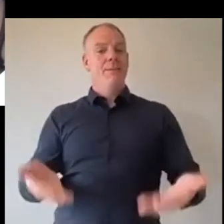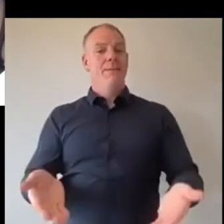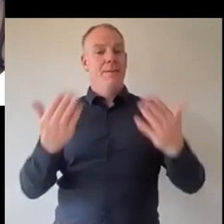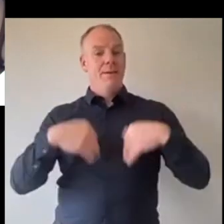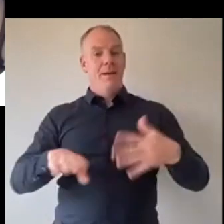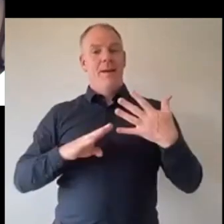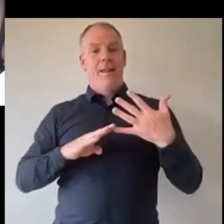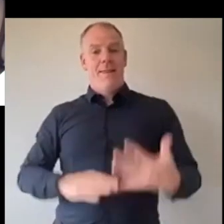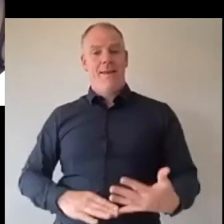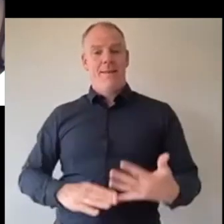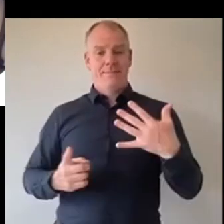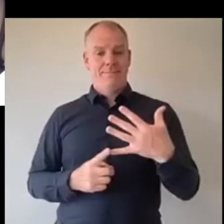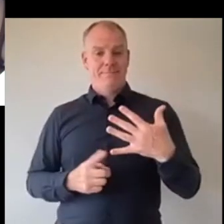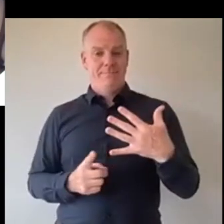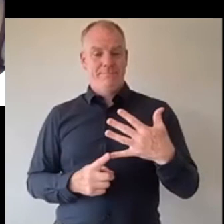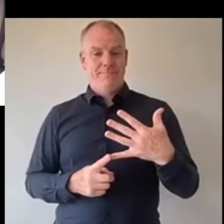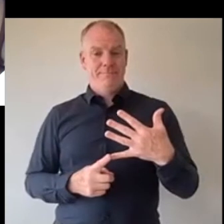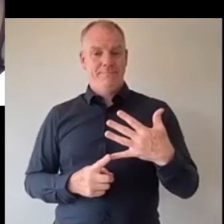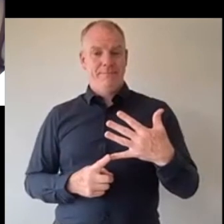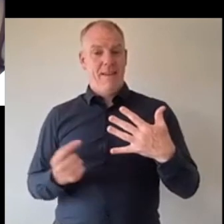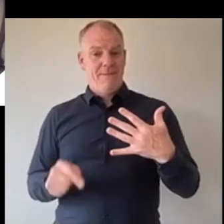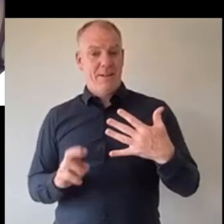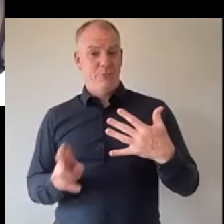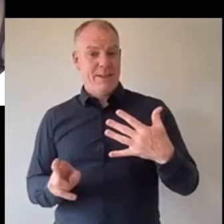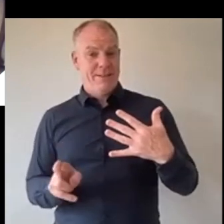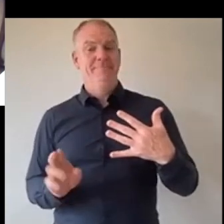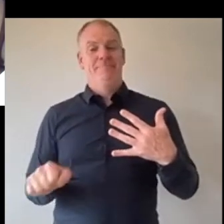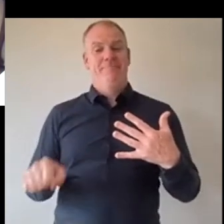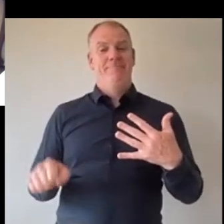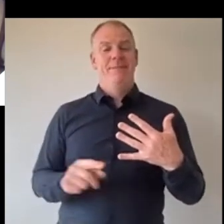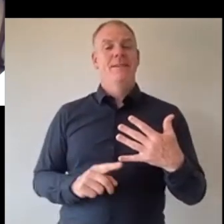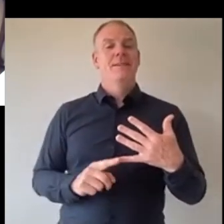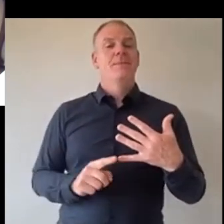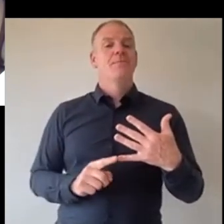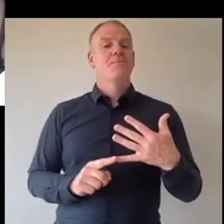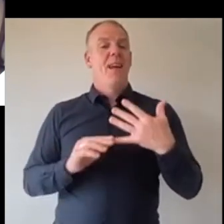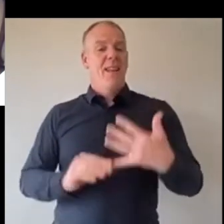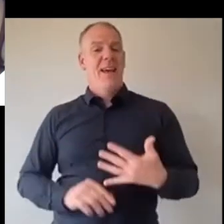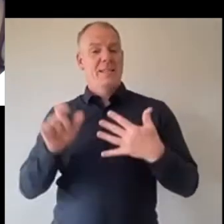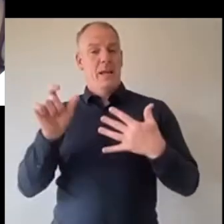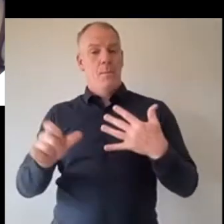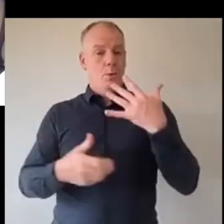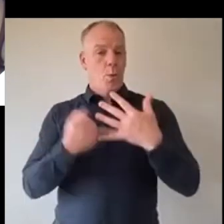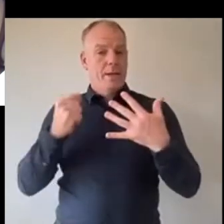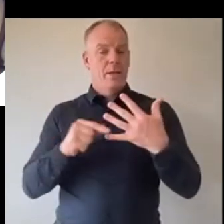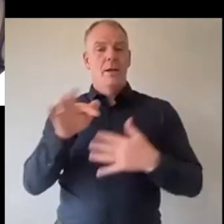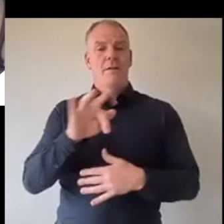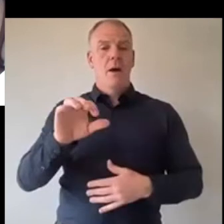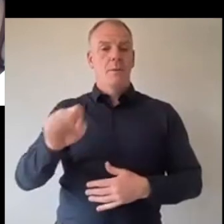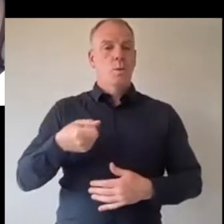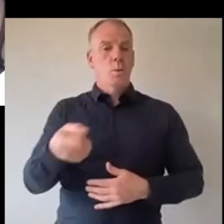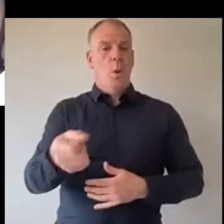we have our final winner I think yeah we have our final winner who is from swords